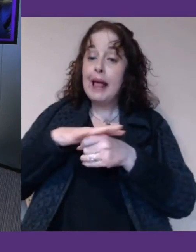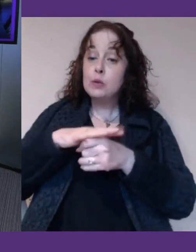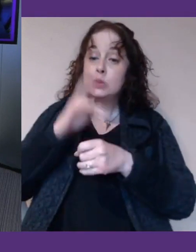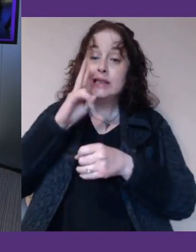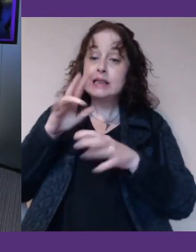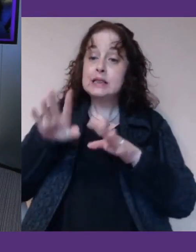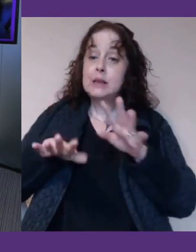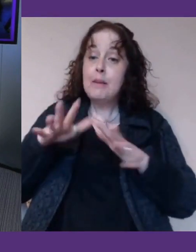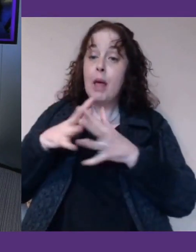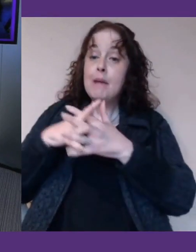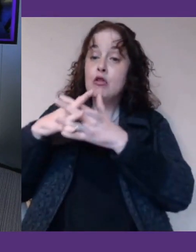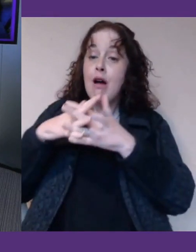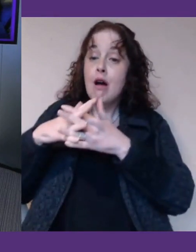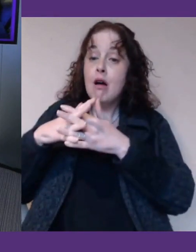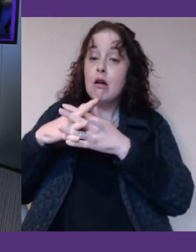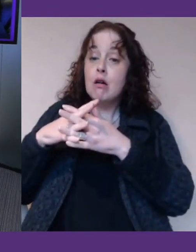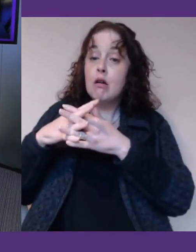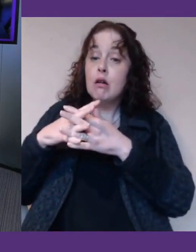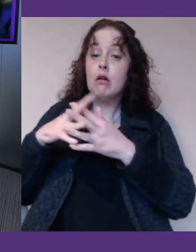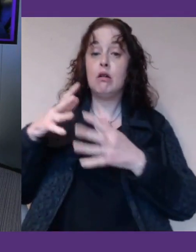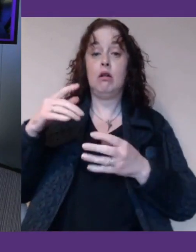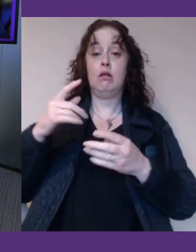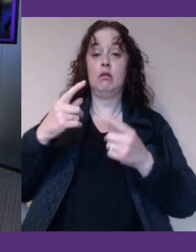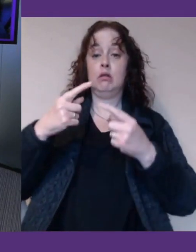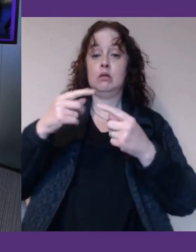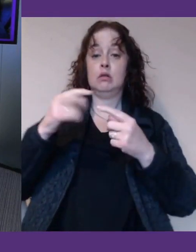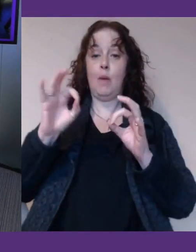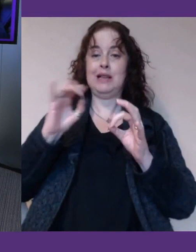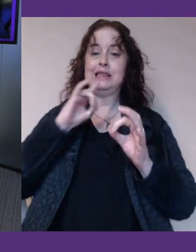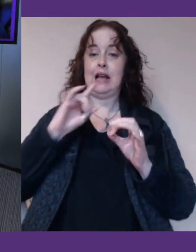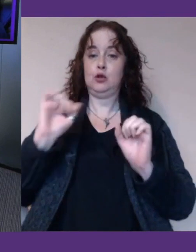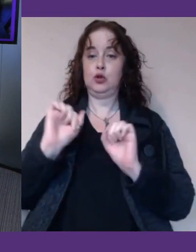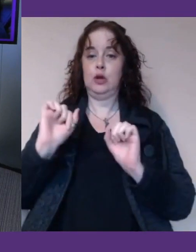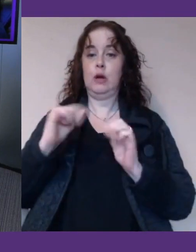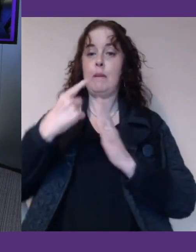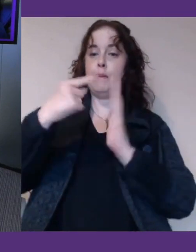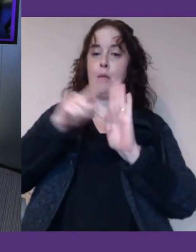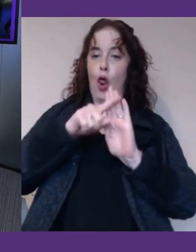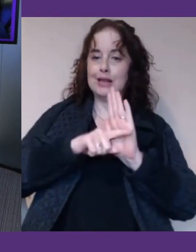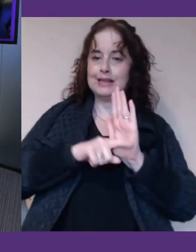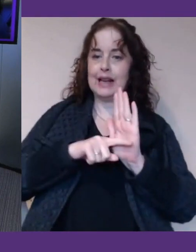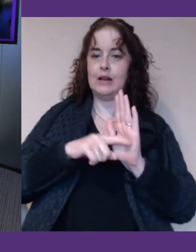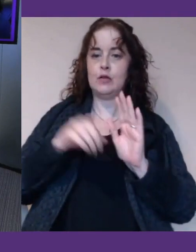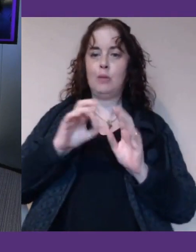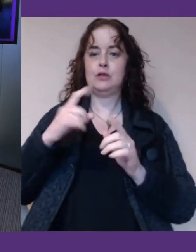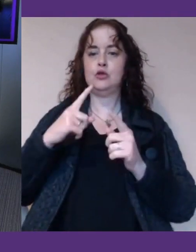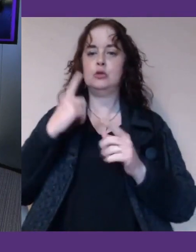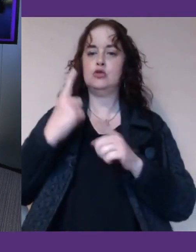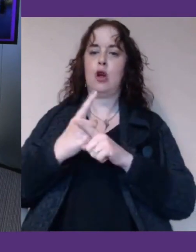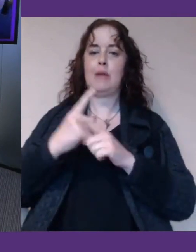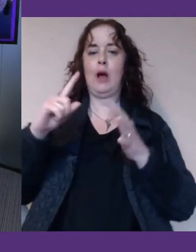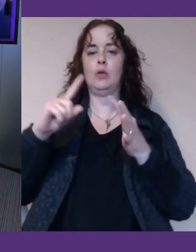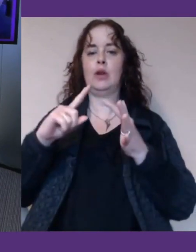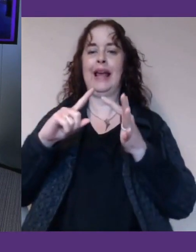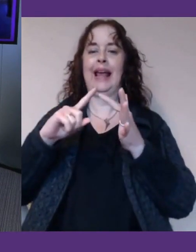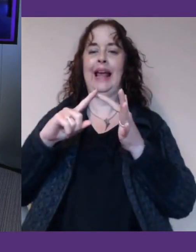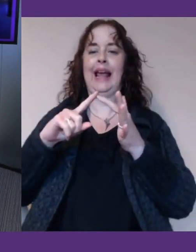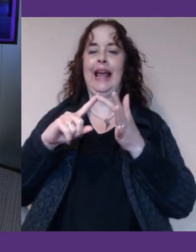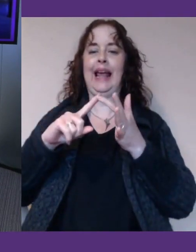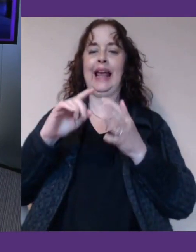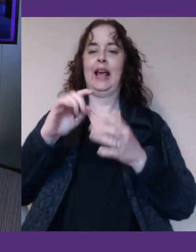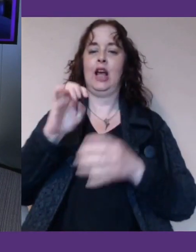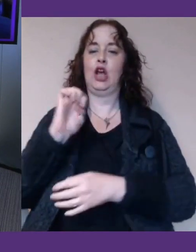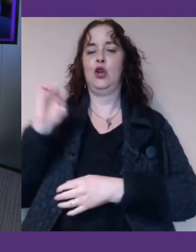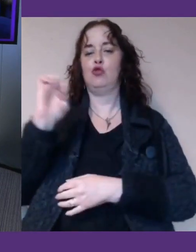that's where what we neither, none of us have mentioned yet, just point out, we're talking about policy and nobody's mentioned the EU. So yours is a